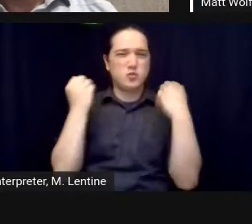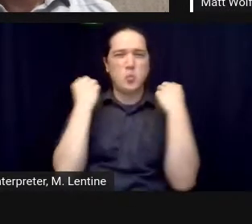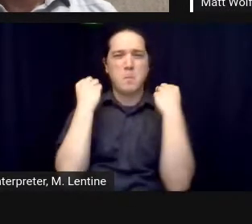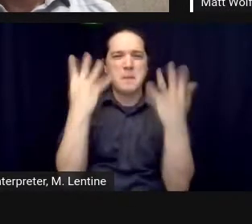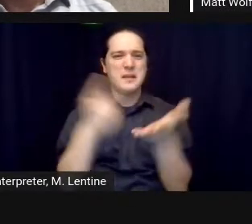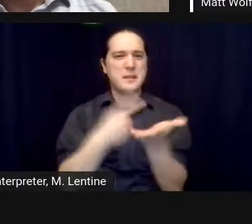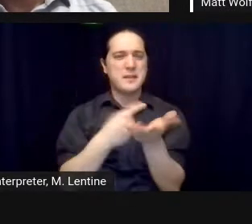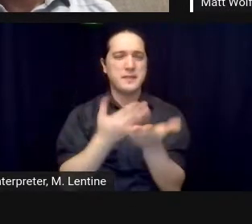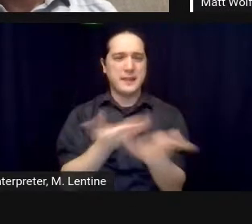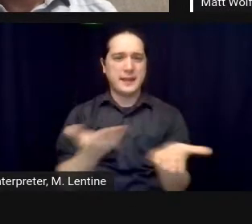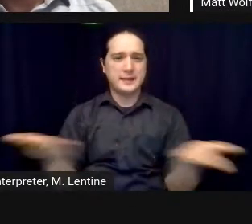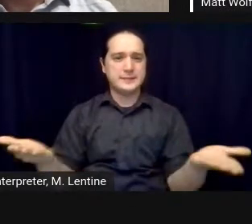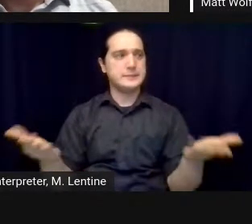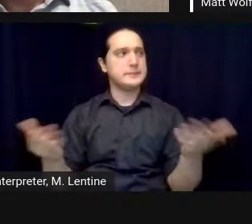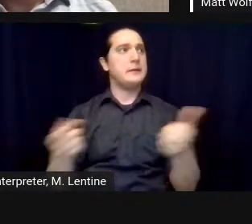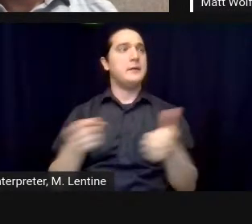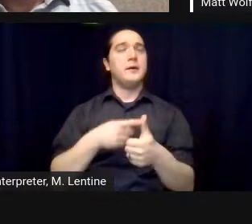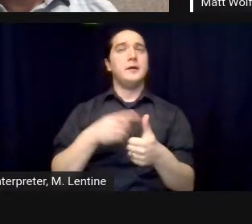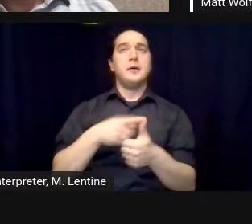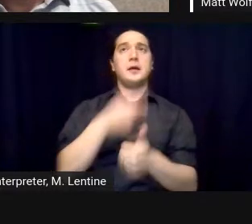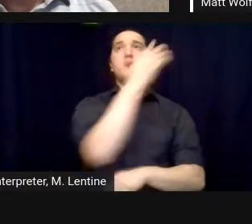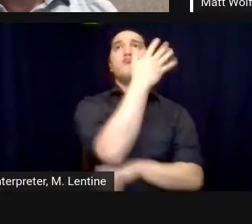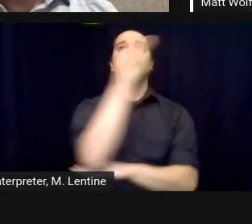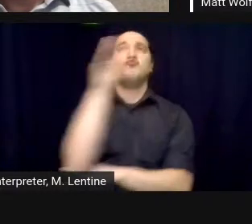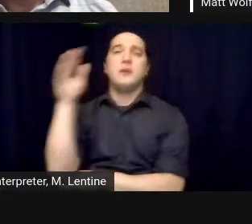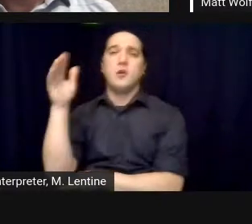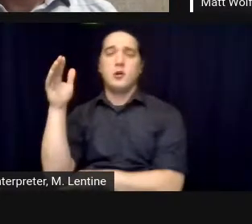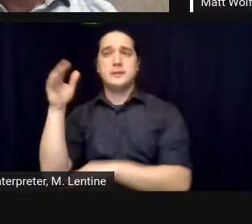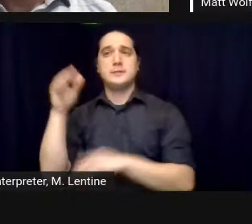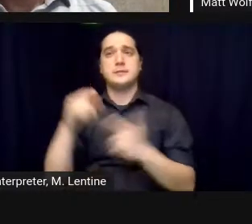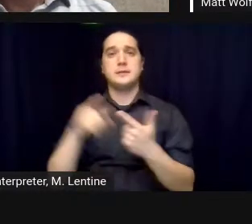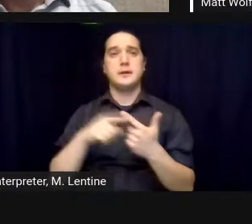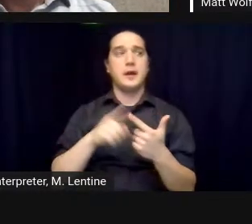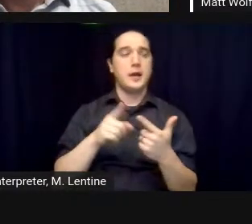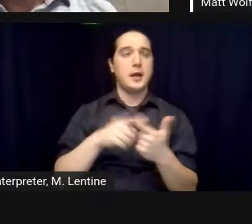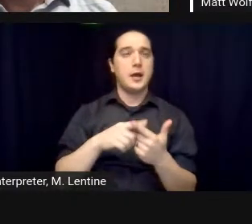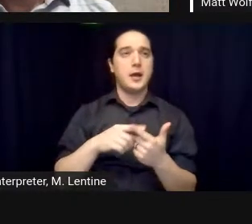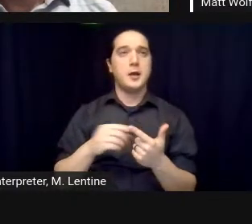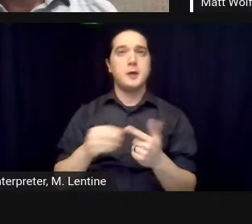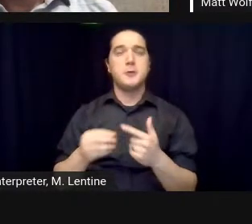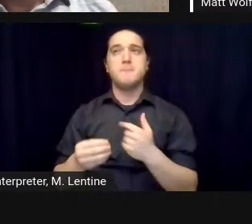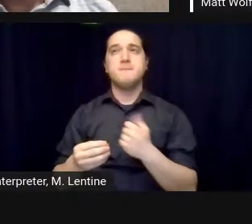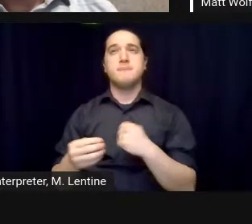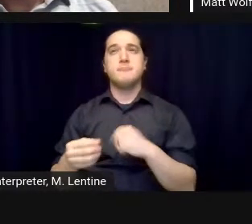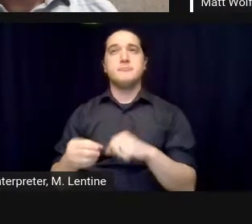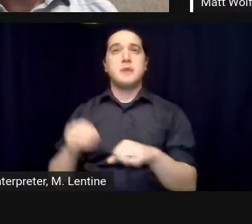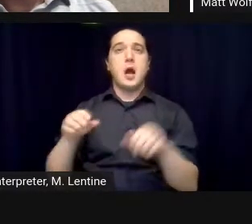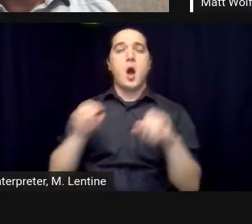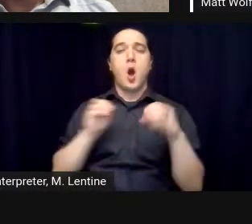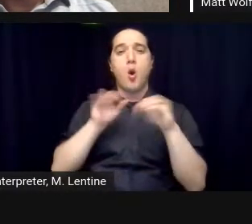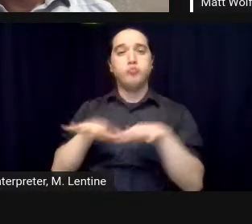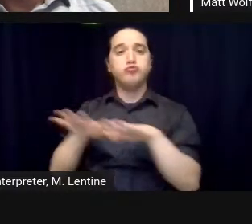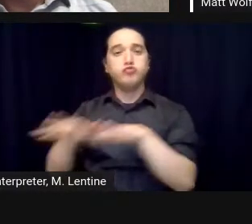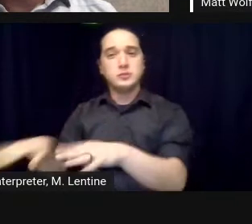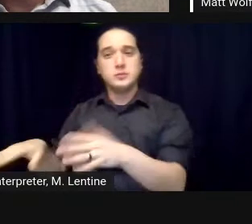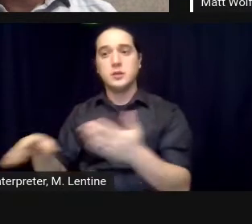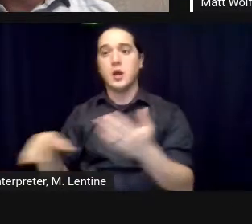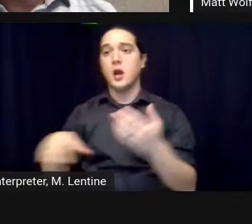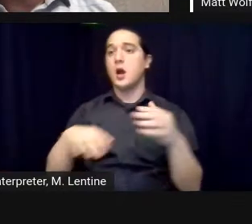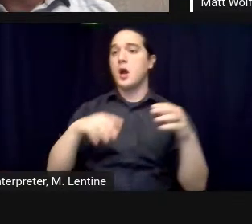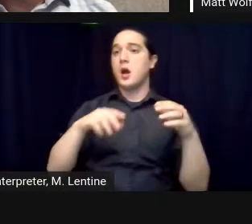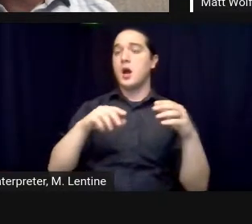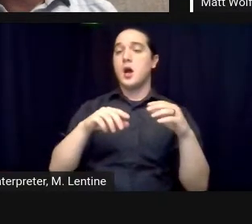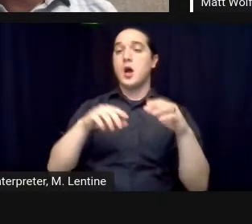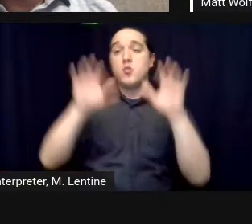ceilings because when you start to look at uh life and you know you're thinking about a hundred year experiment how